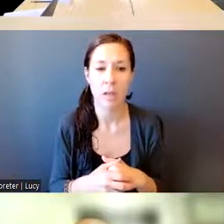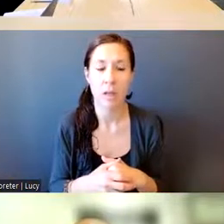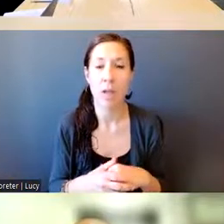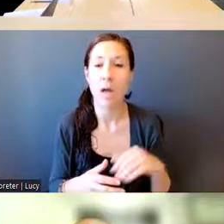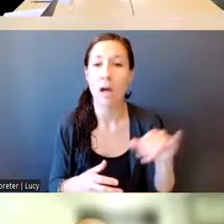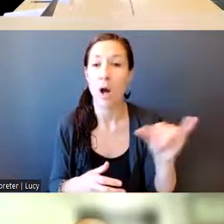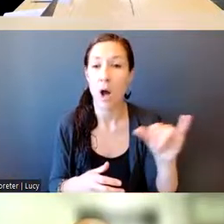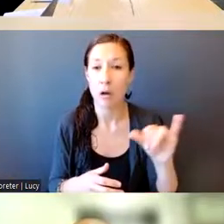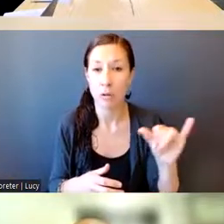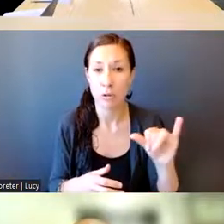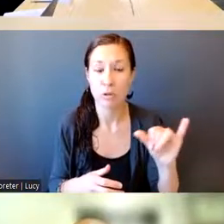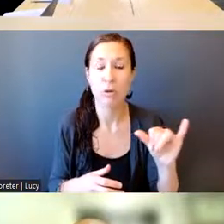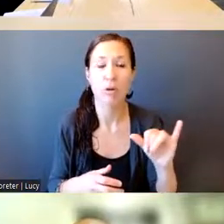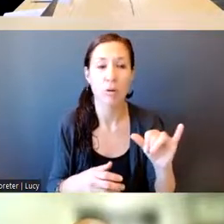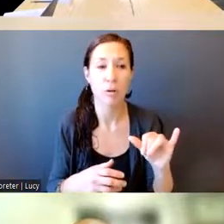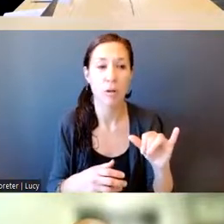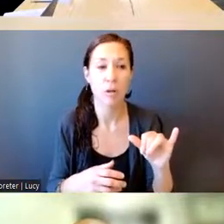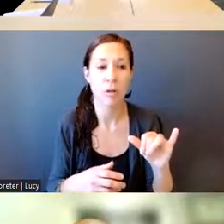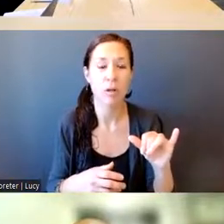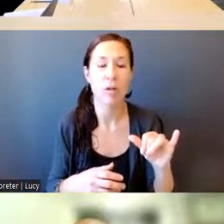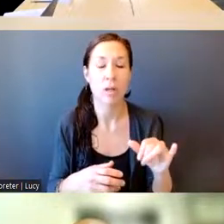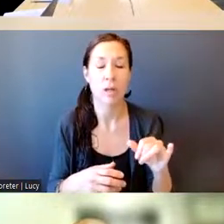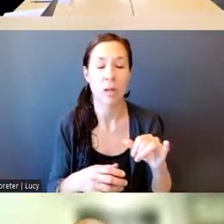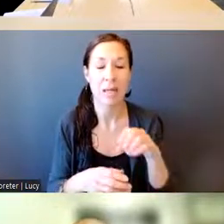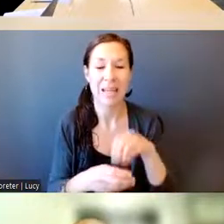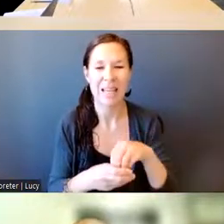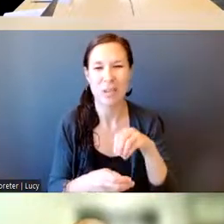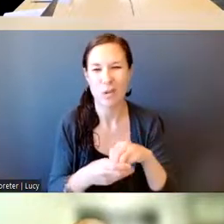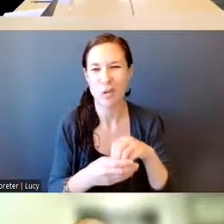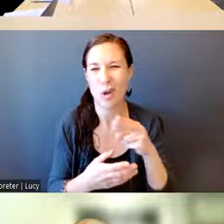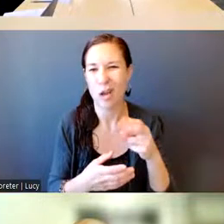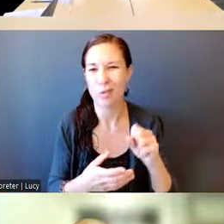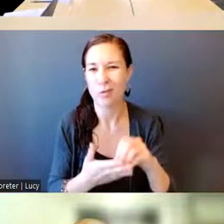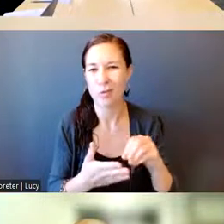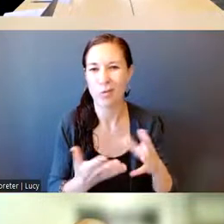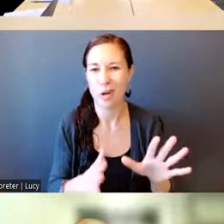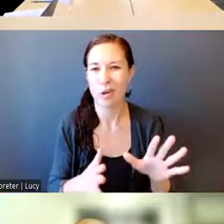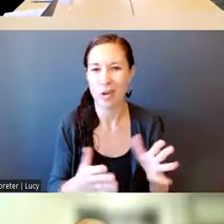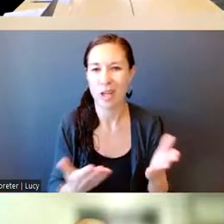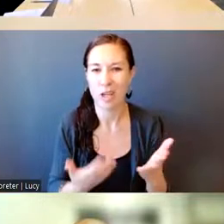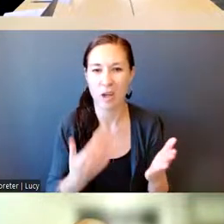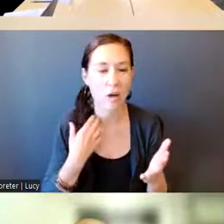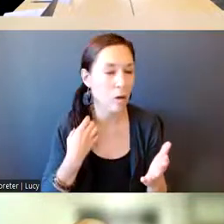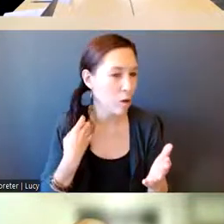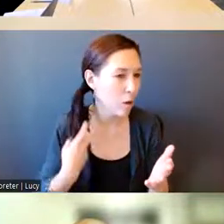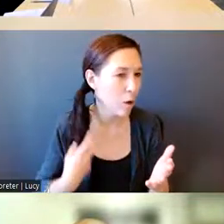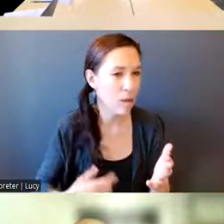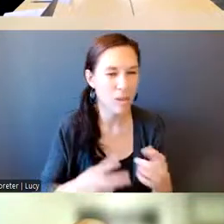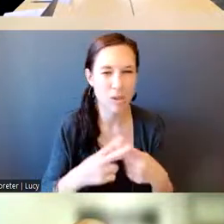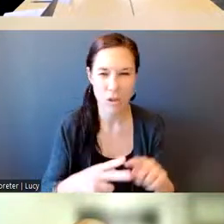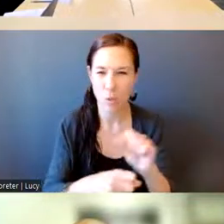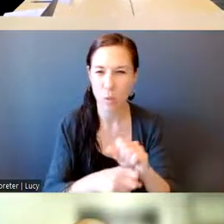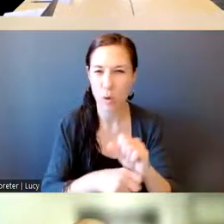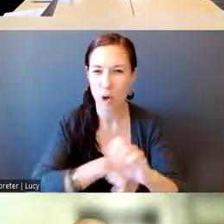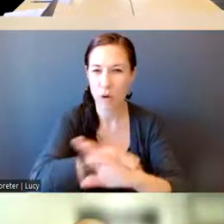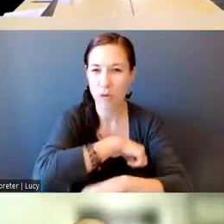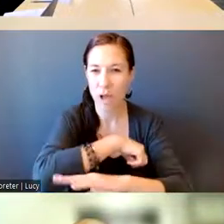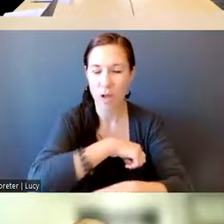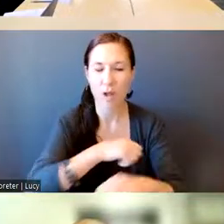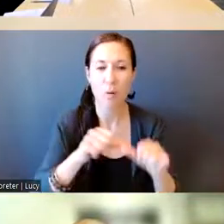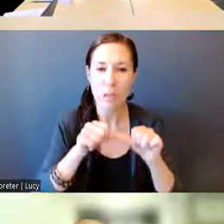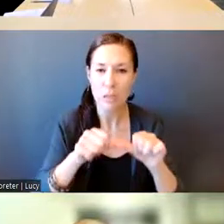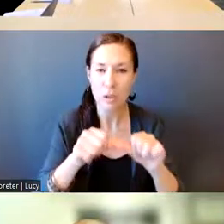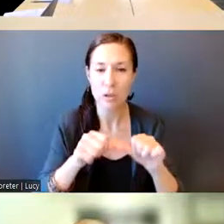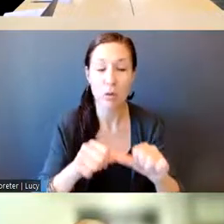this fall and really just working on keeping the movement of having youth involved in